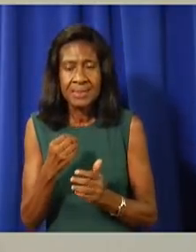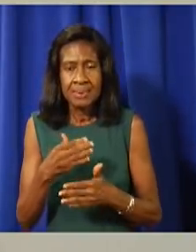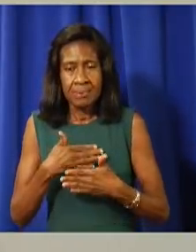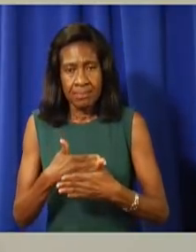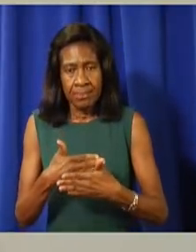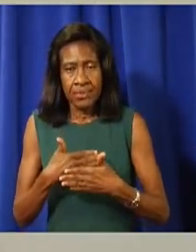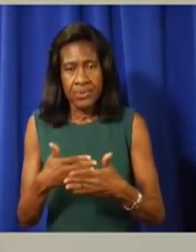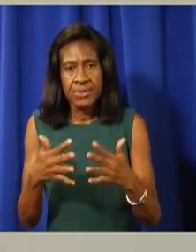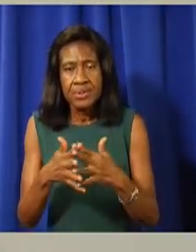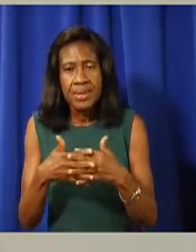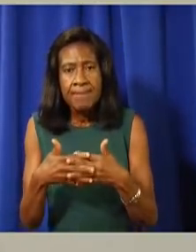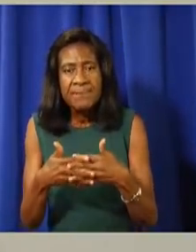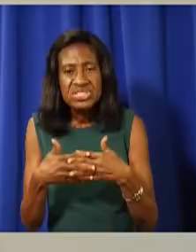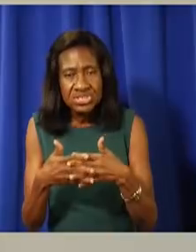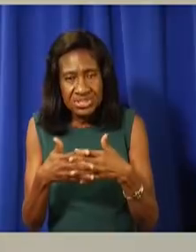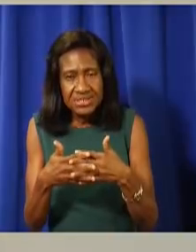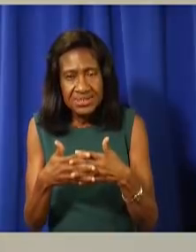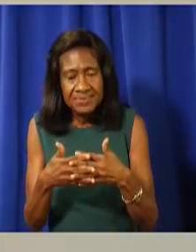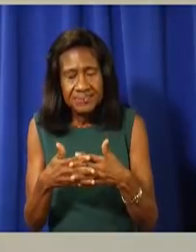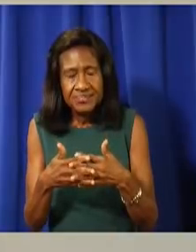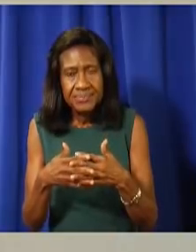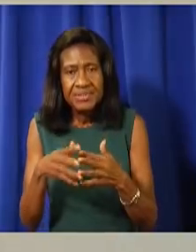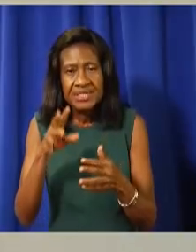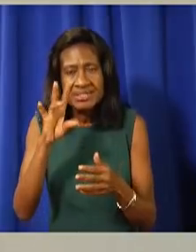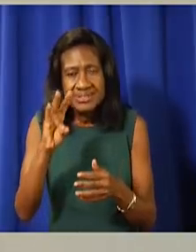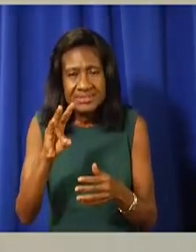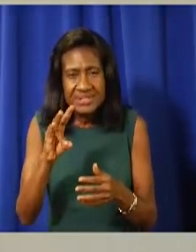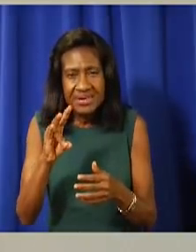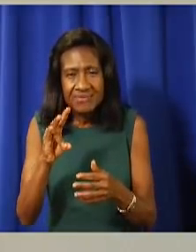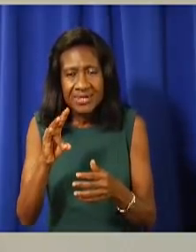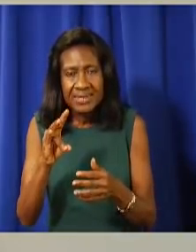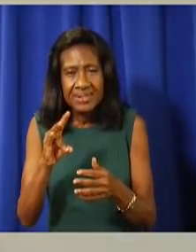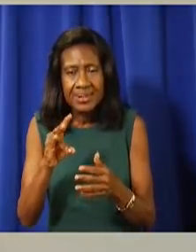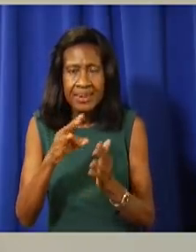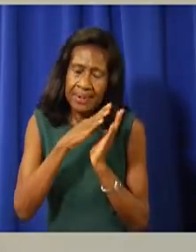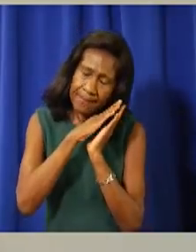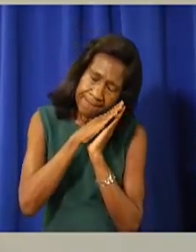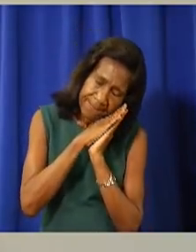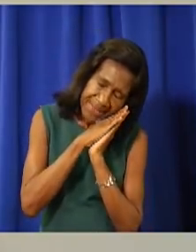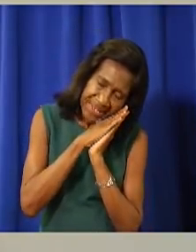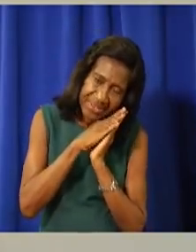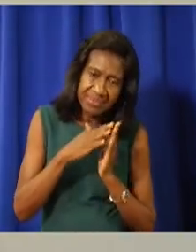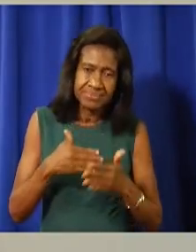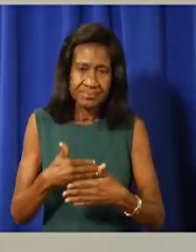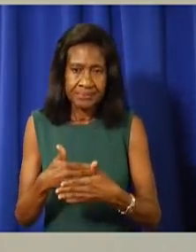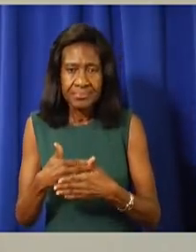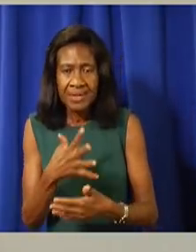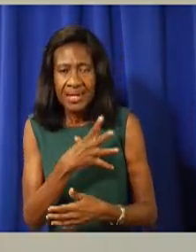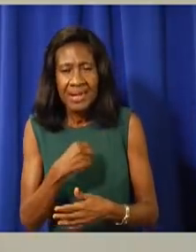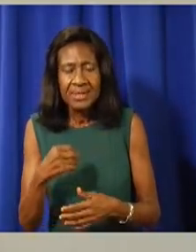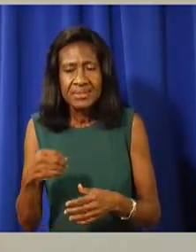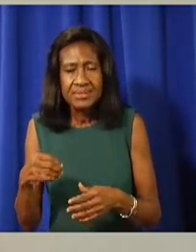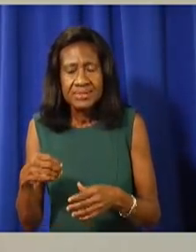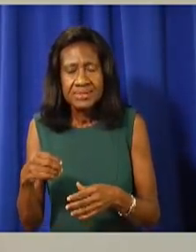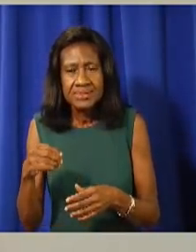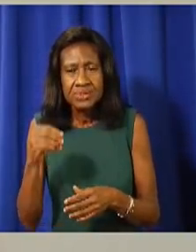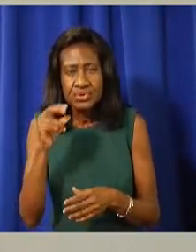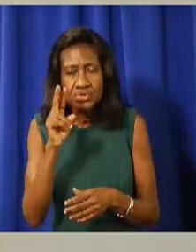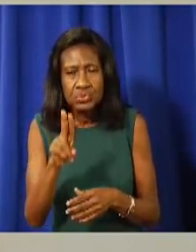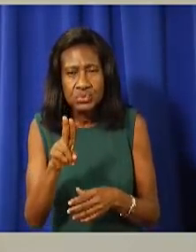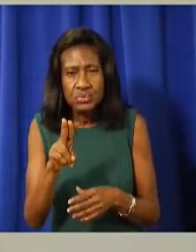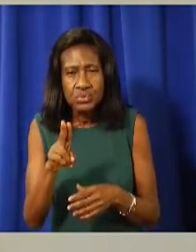Islands Hospital has seven ventilated beds, including two negative pressure isolation